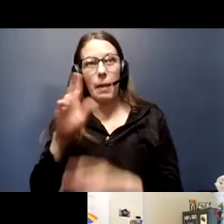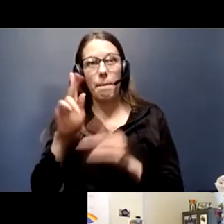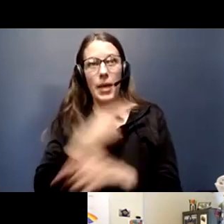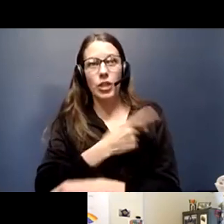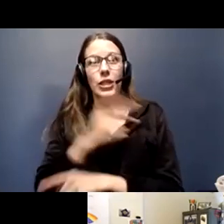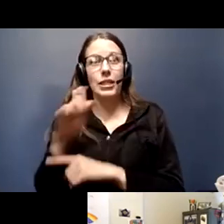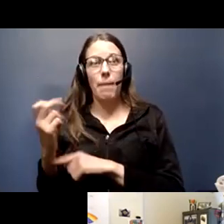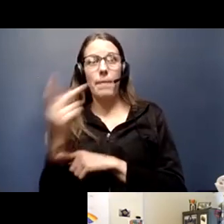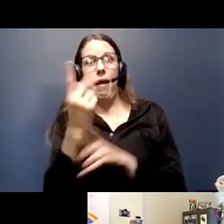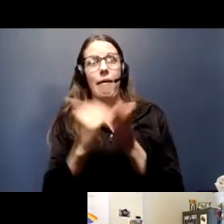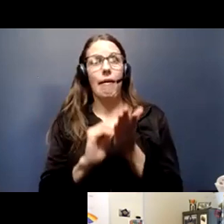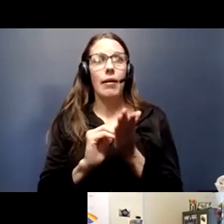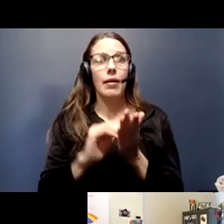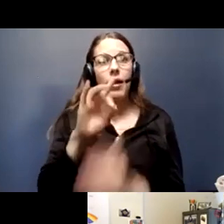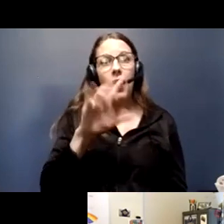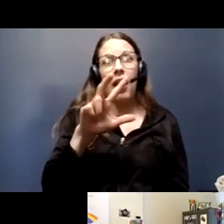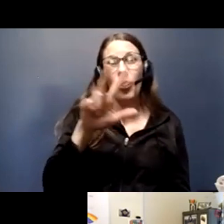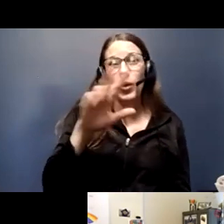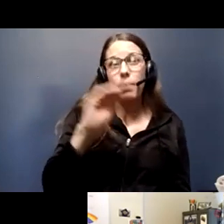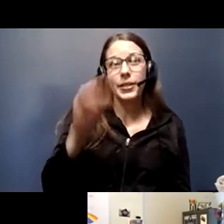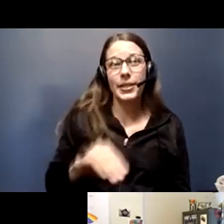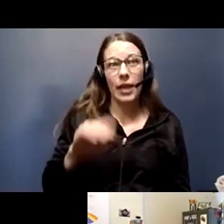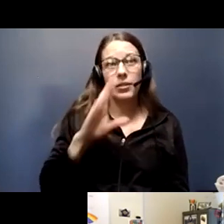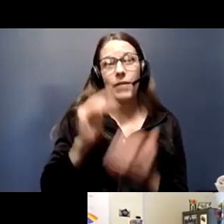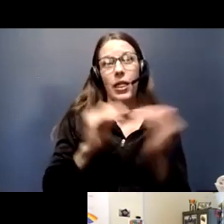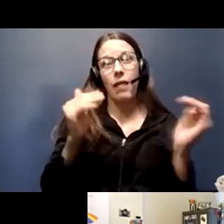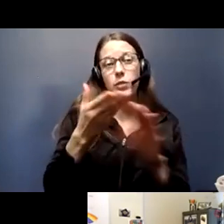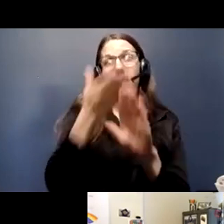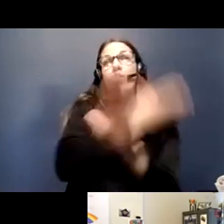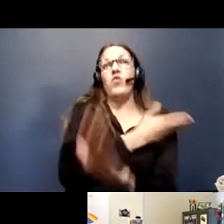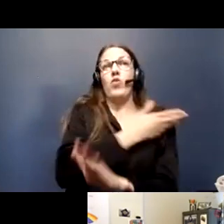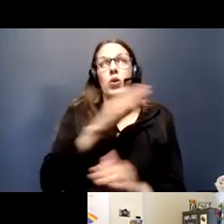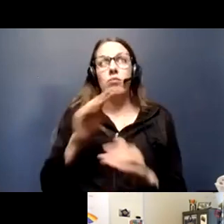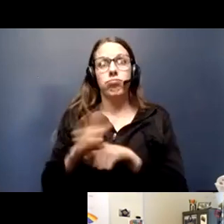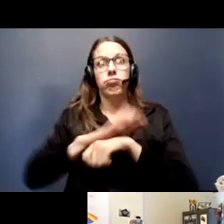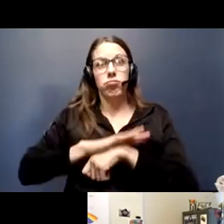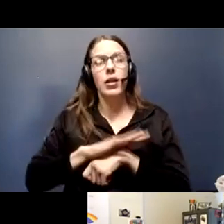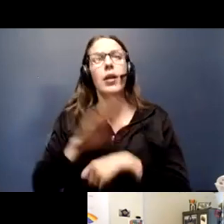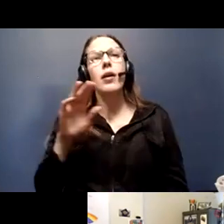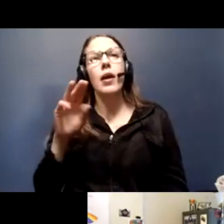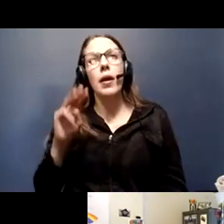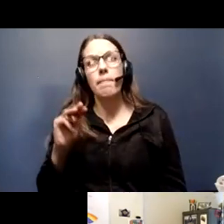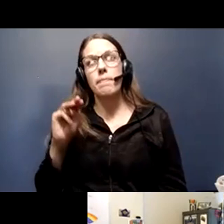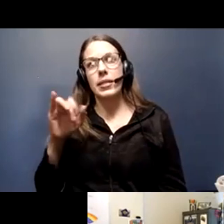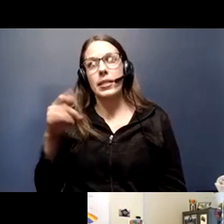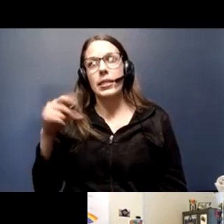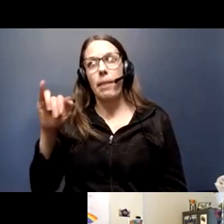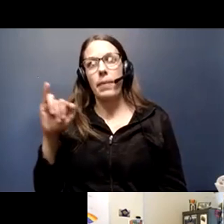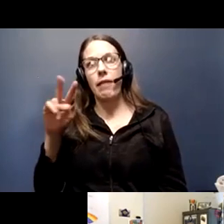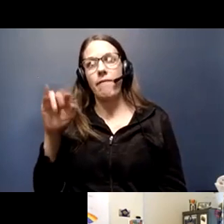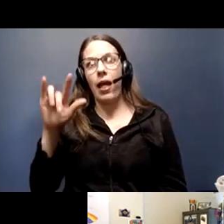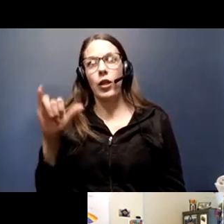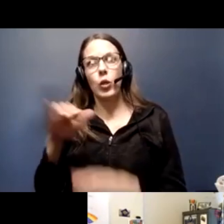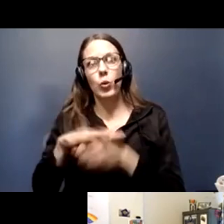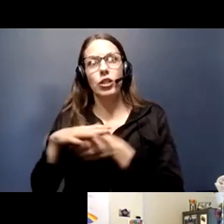approximately 80% of pre-pandemic levels. So Mississippi Valley Regional Blood Center relies on support local donors